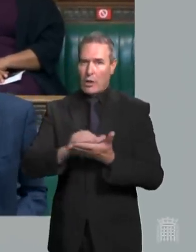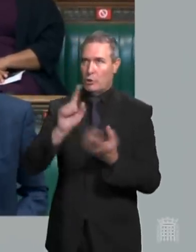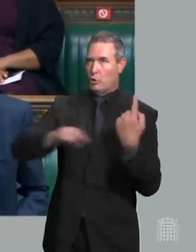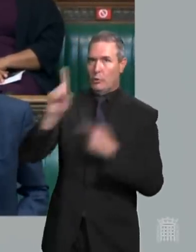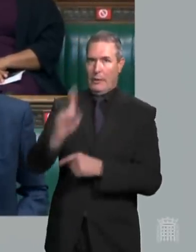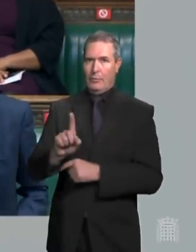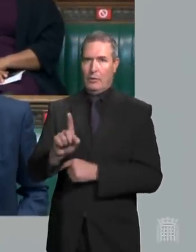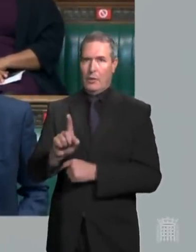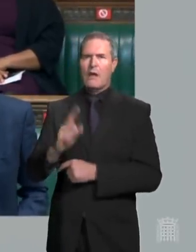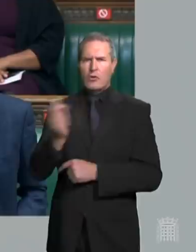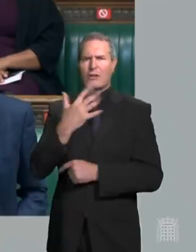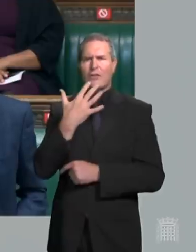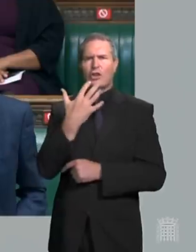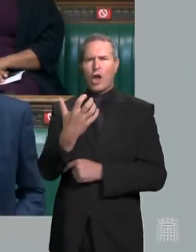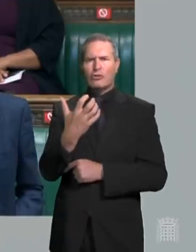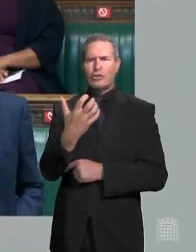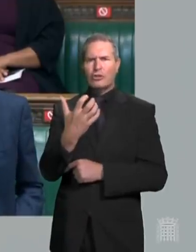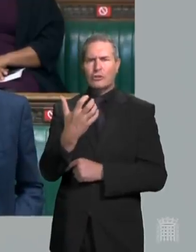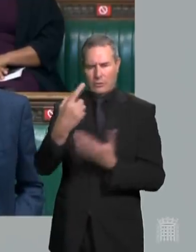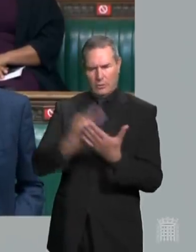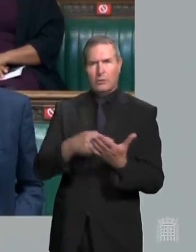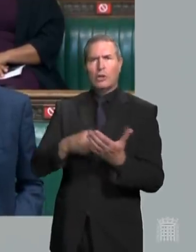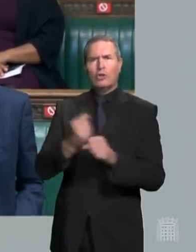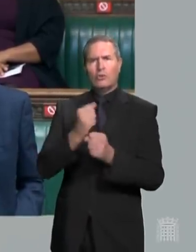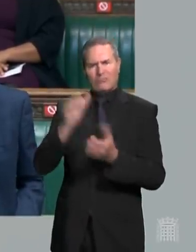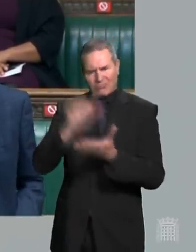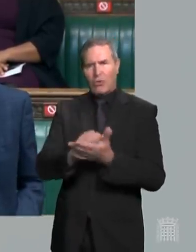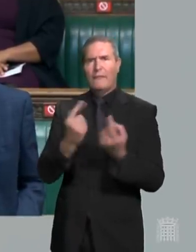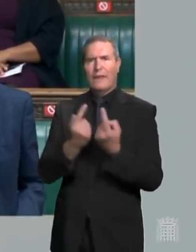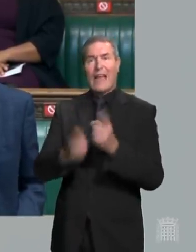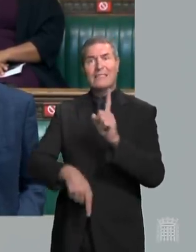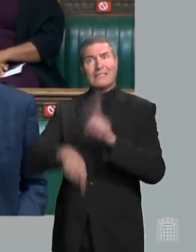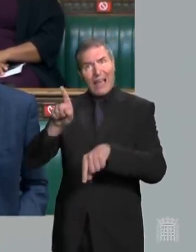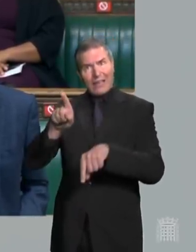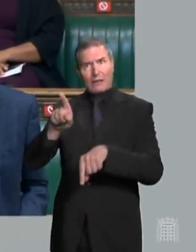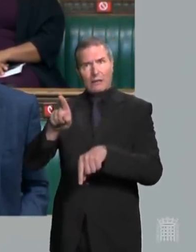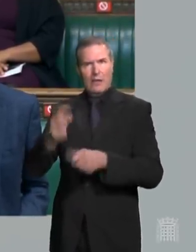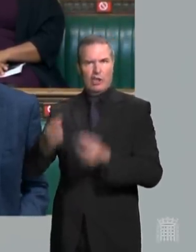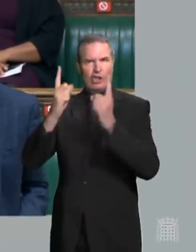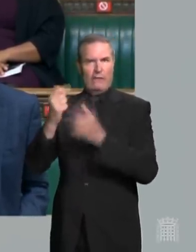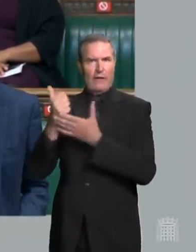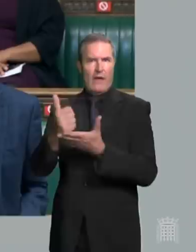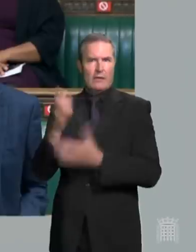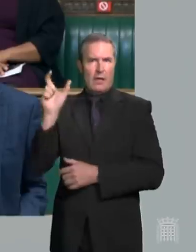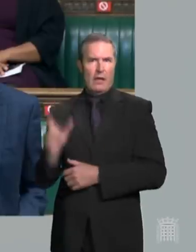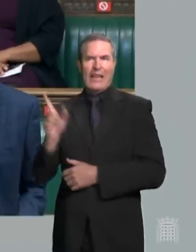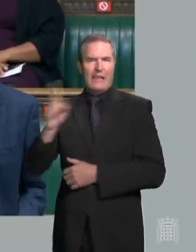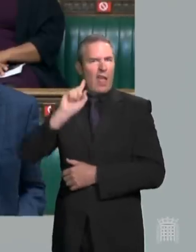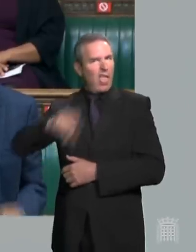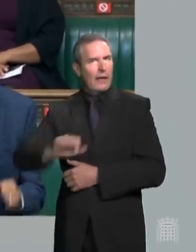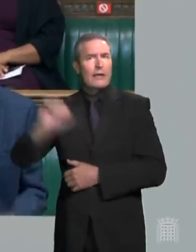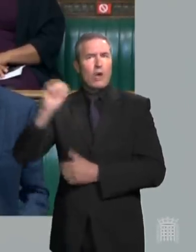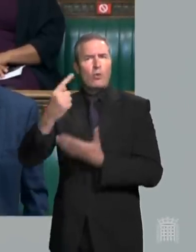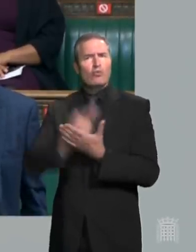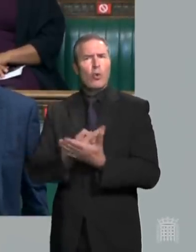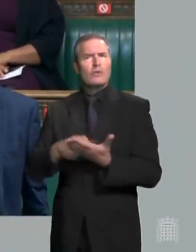for not mustering up some courage and integrity for doing the honourable thing and sacking his Chief Advisor who so shamelessly flouted his own government